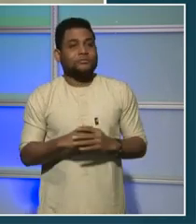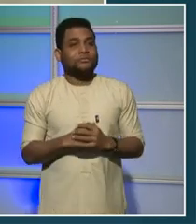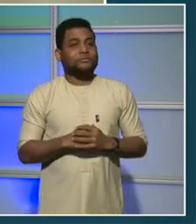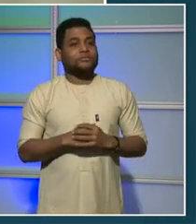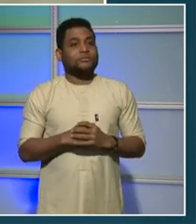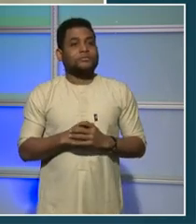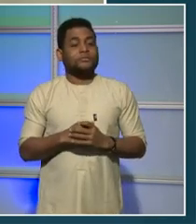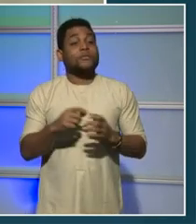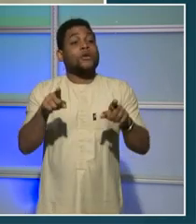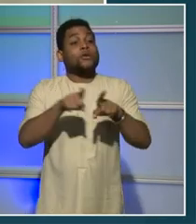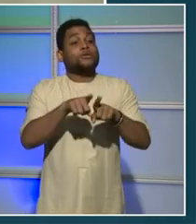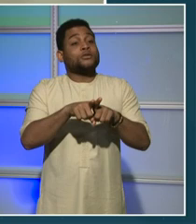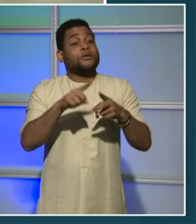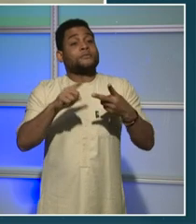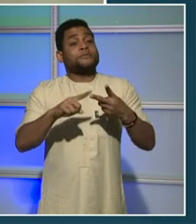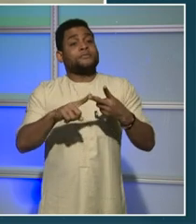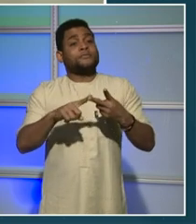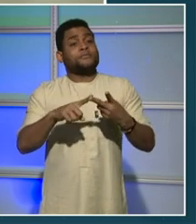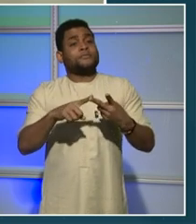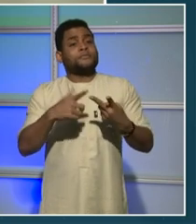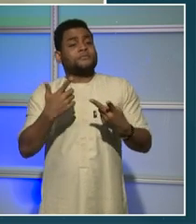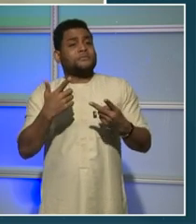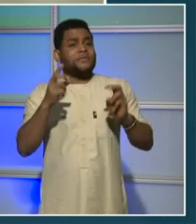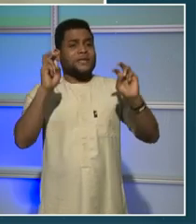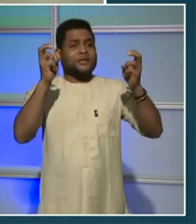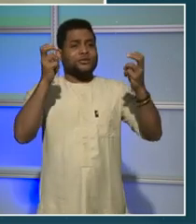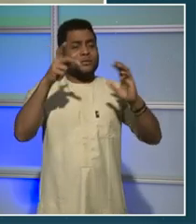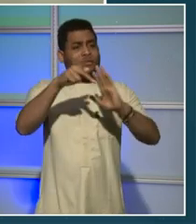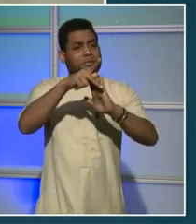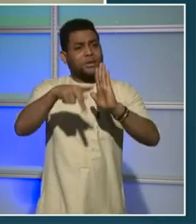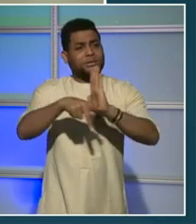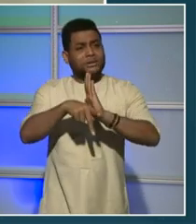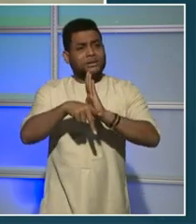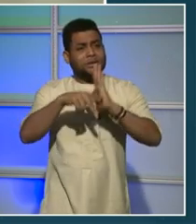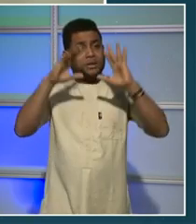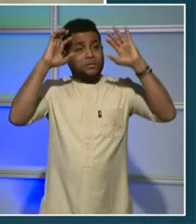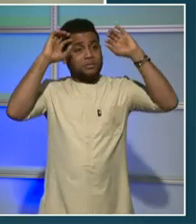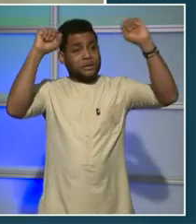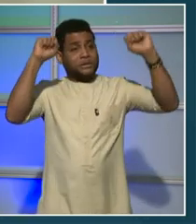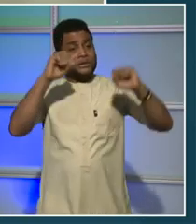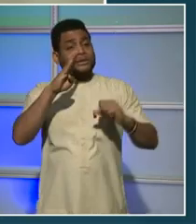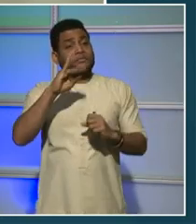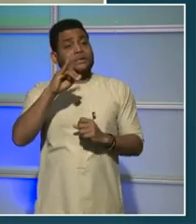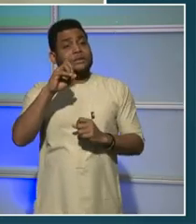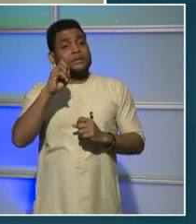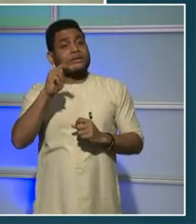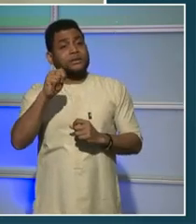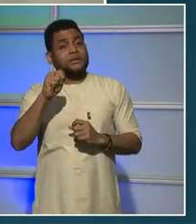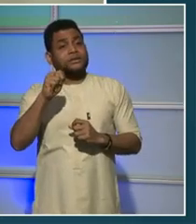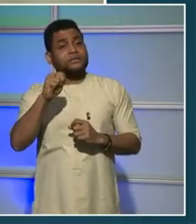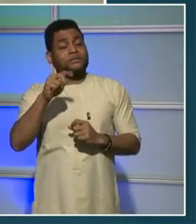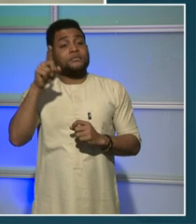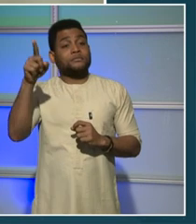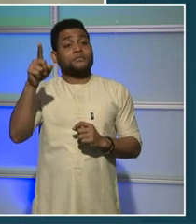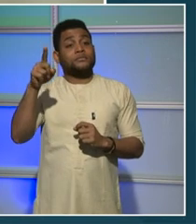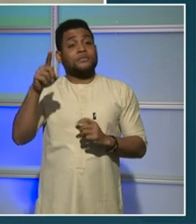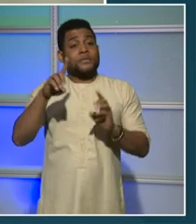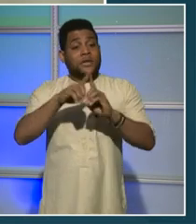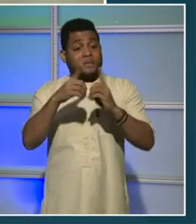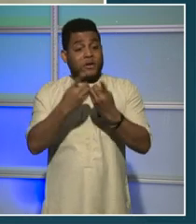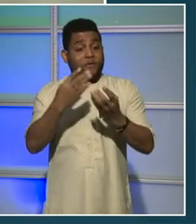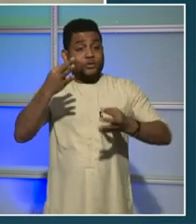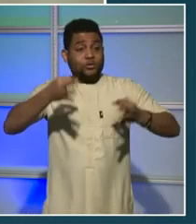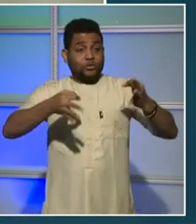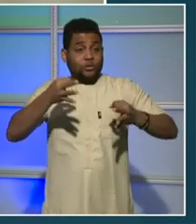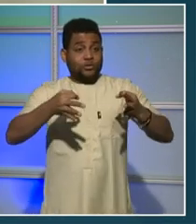terms of policy, the Biden administration's Department of Justice very succinctly rejected a proposal